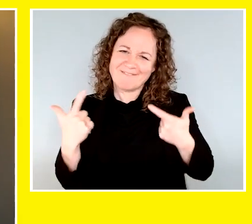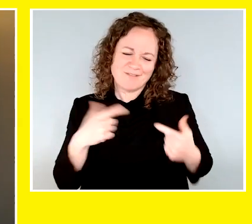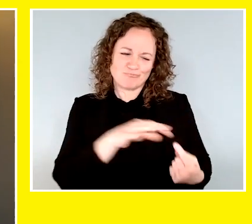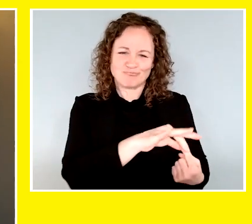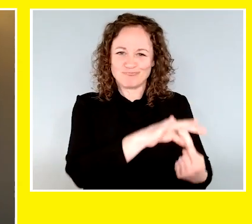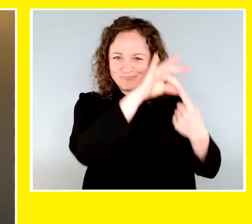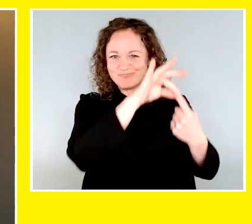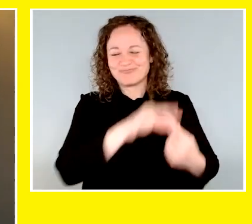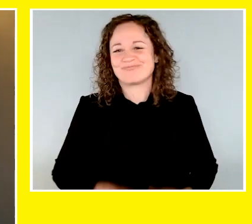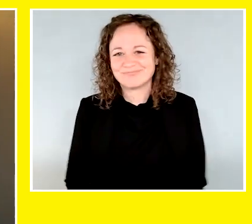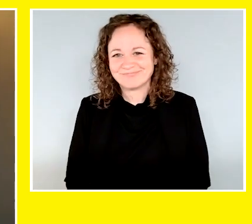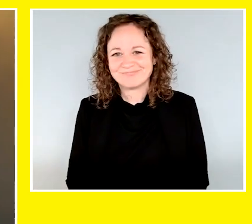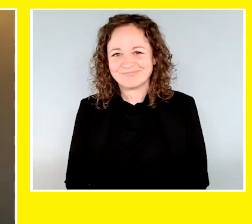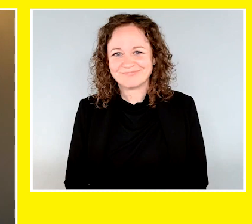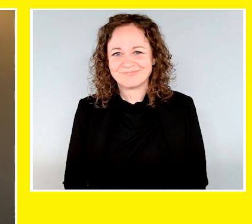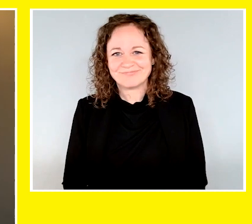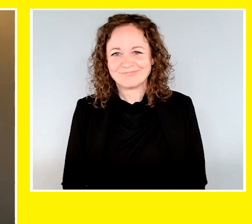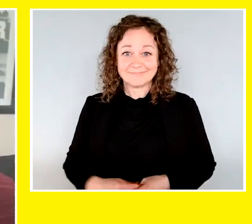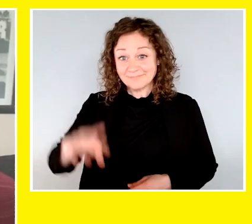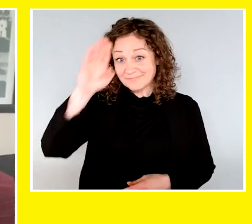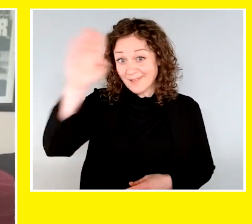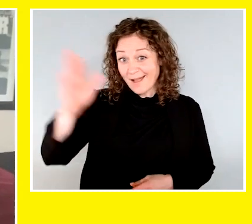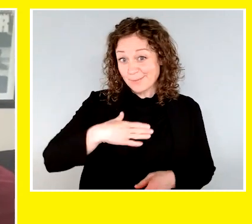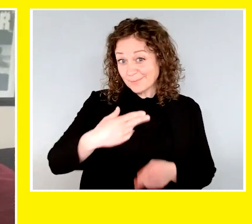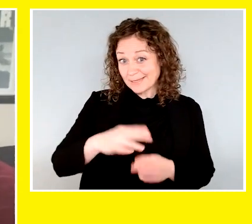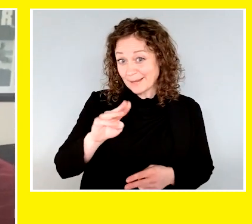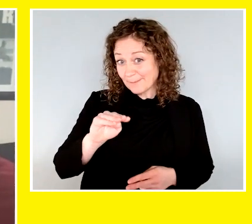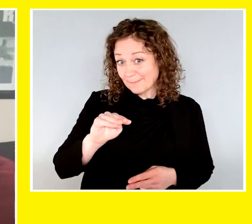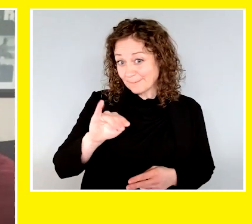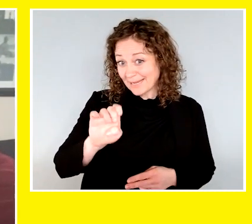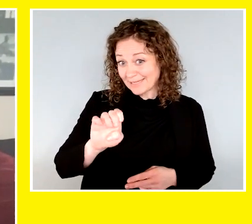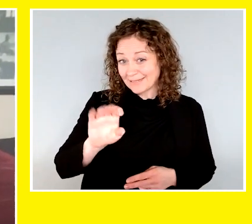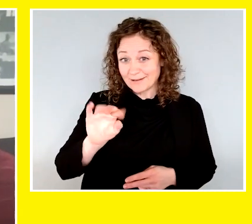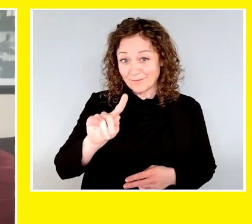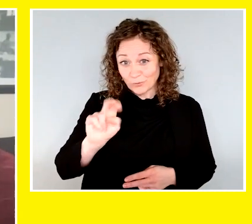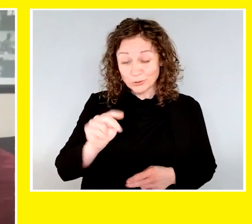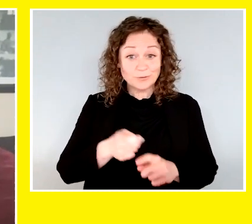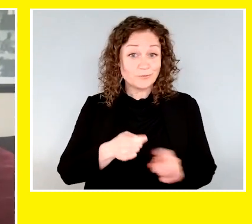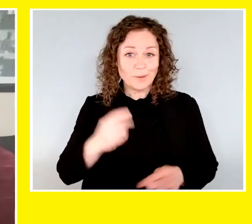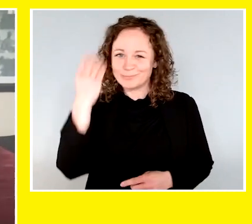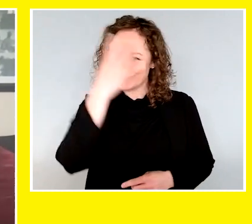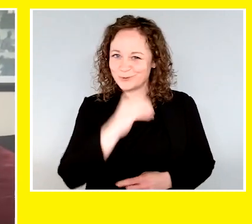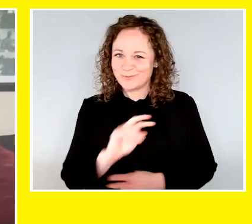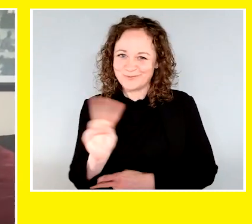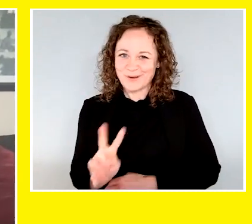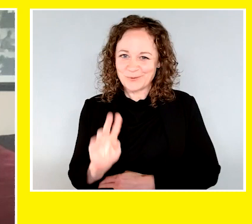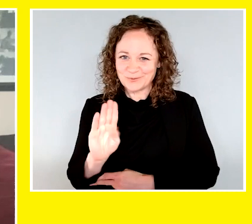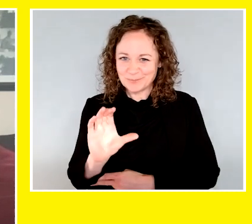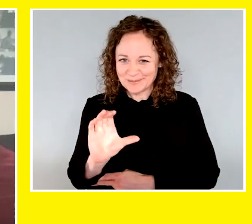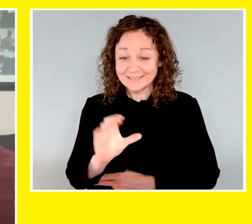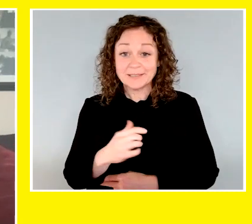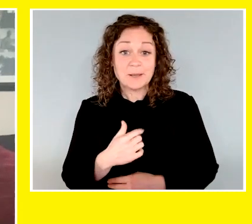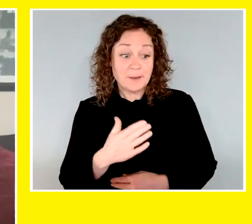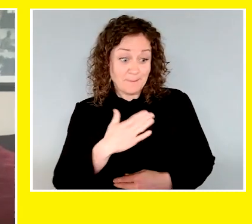my life. He is incredibly special. Hi, my name is Mike Fulton coming to you from beautiful Vancouver,